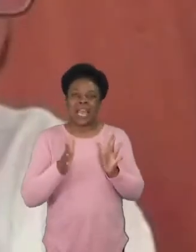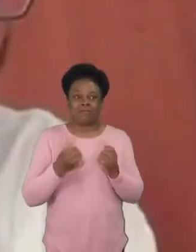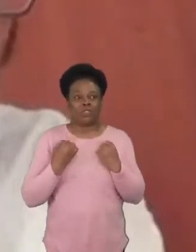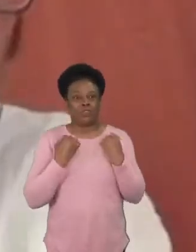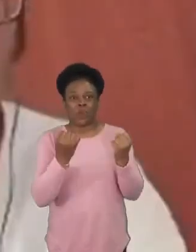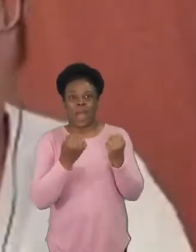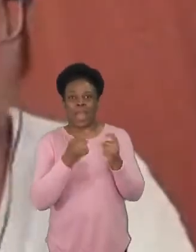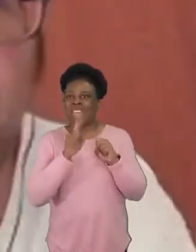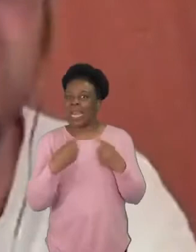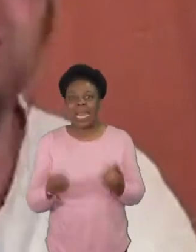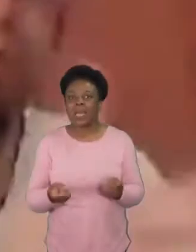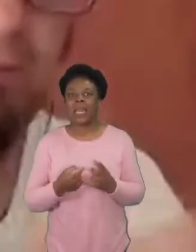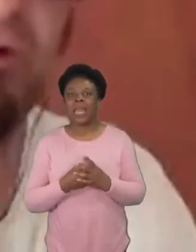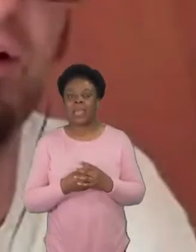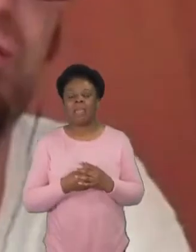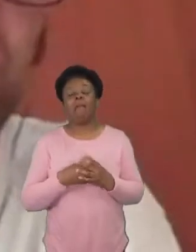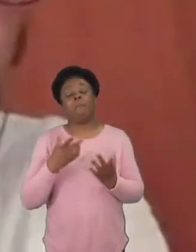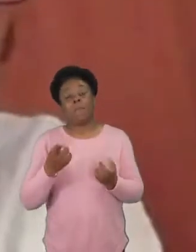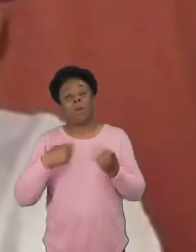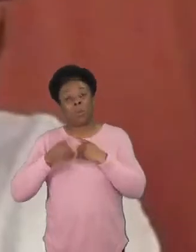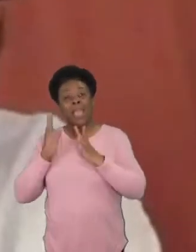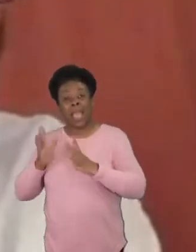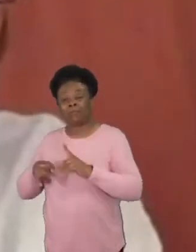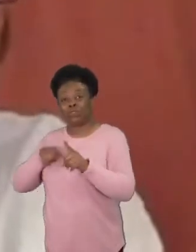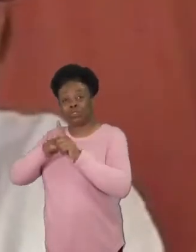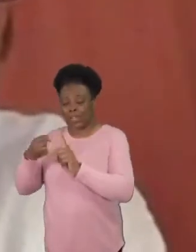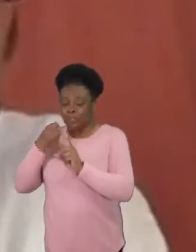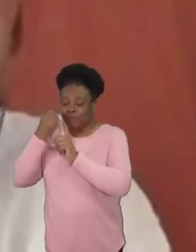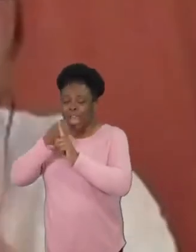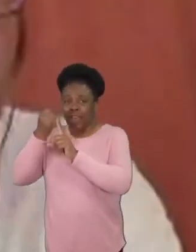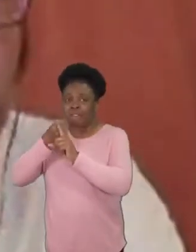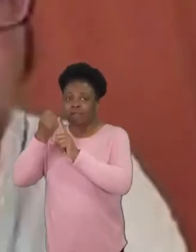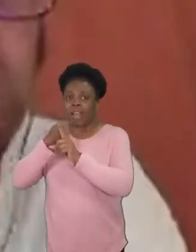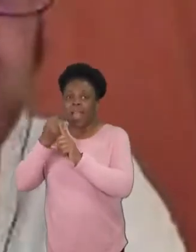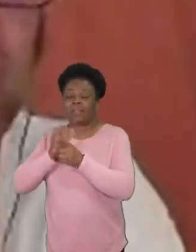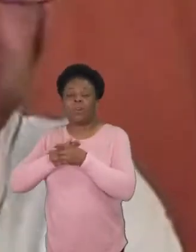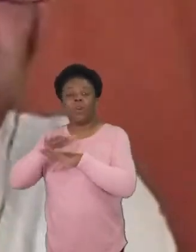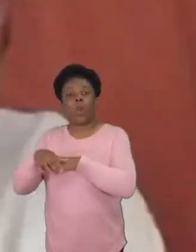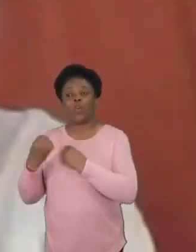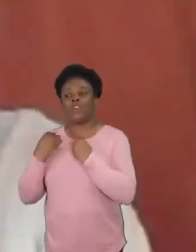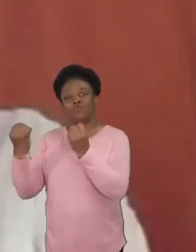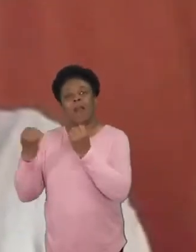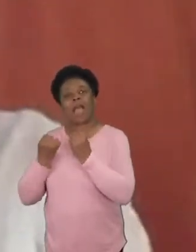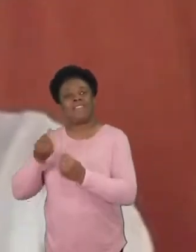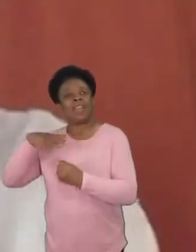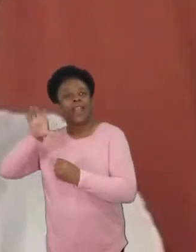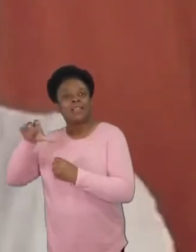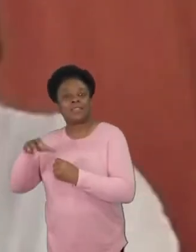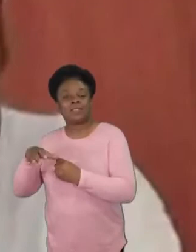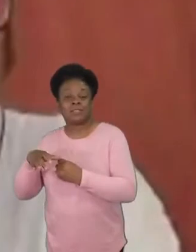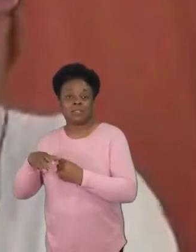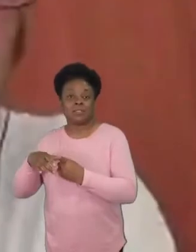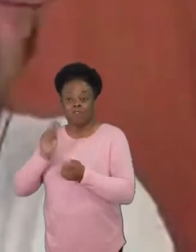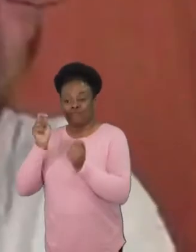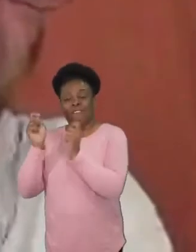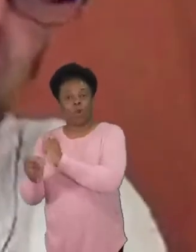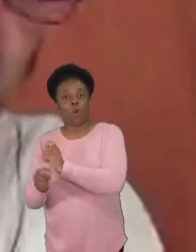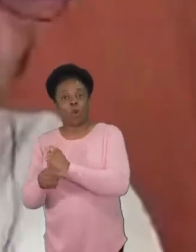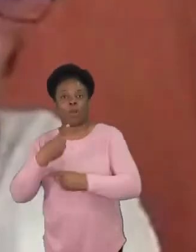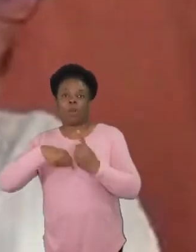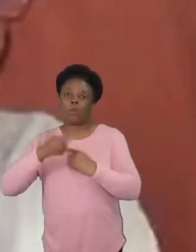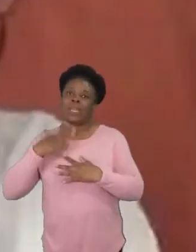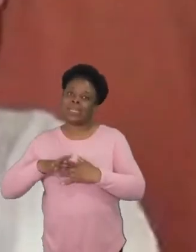a driver's license while we're fighting for immigration reform becomes really important and there's little things like that that you know the folks who are